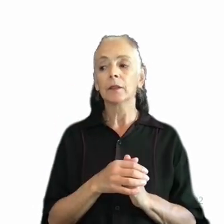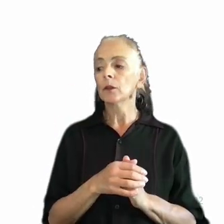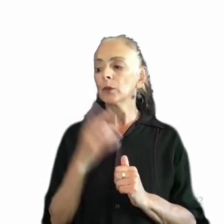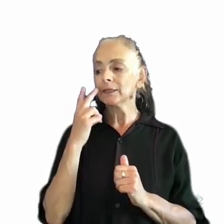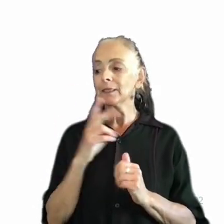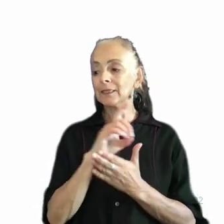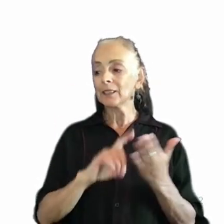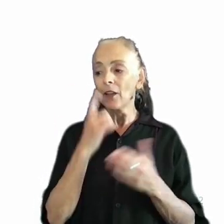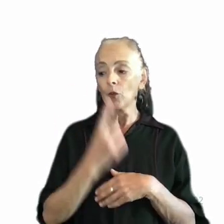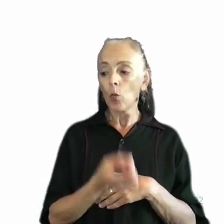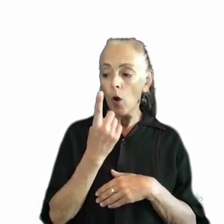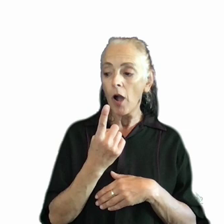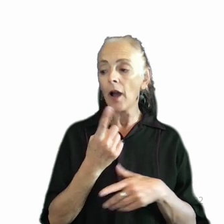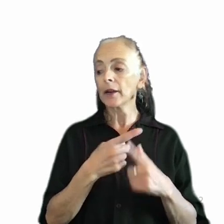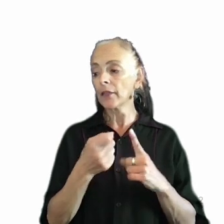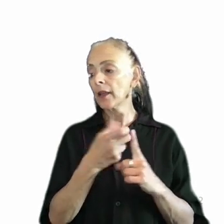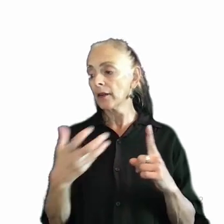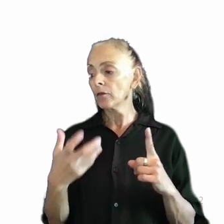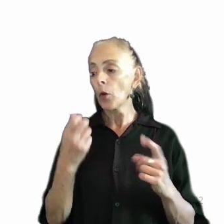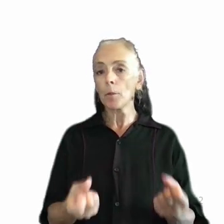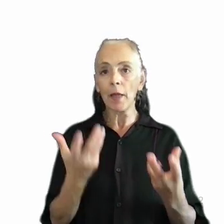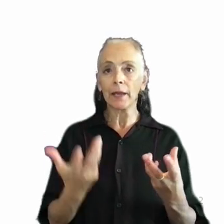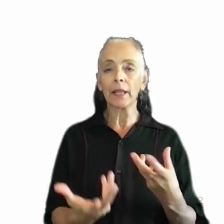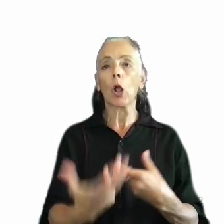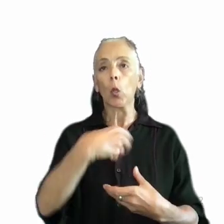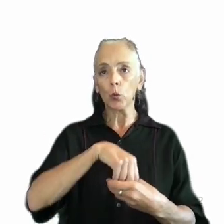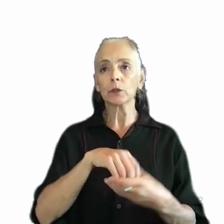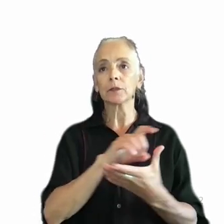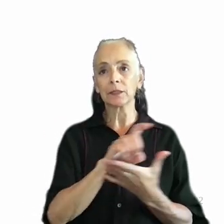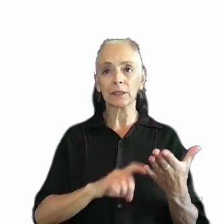extended for many kind of inclusive design principle at work.